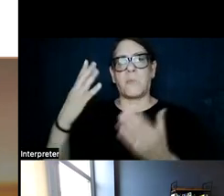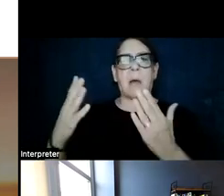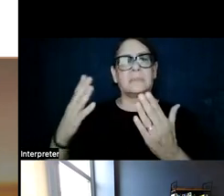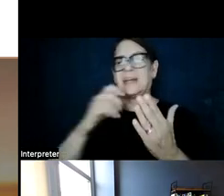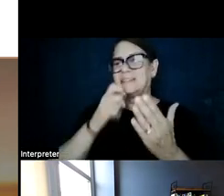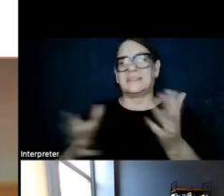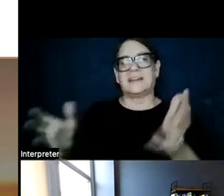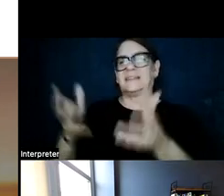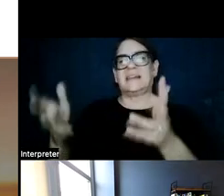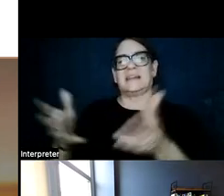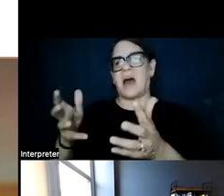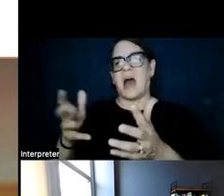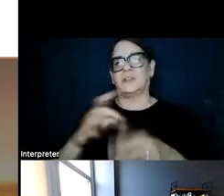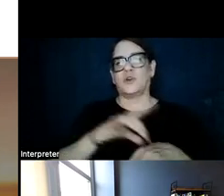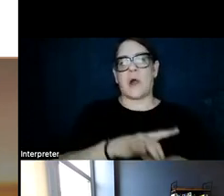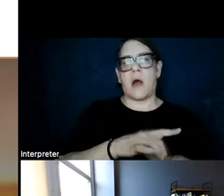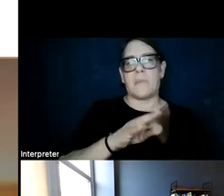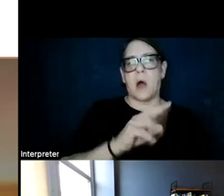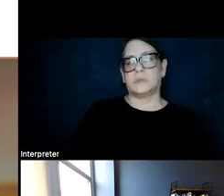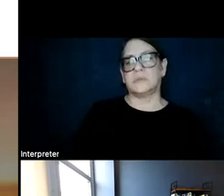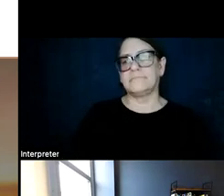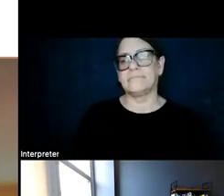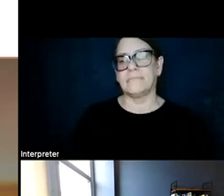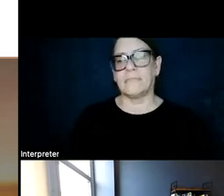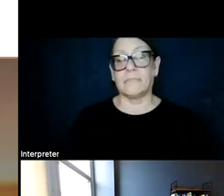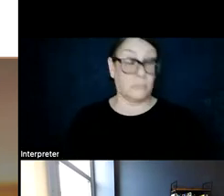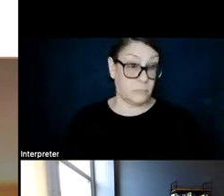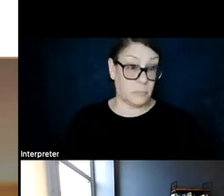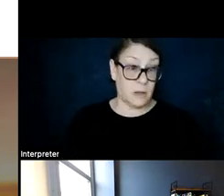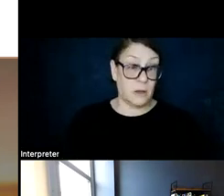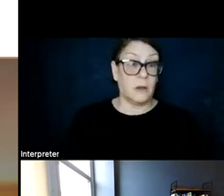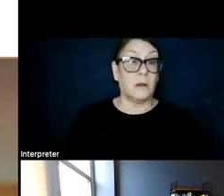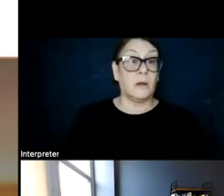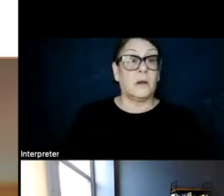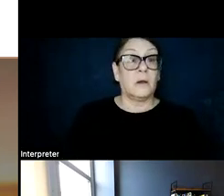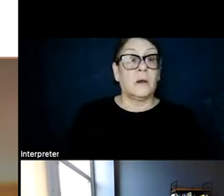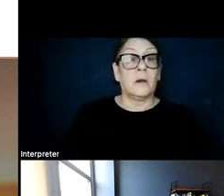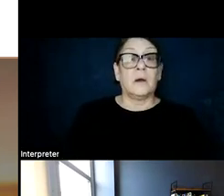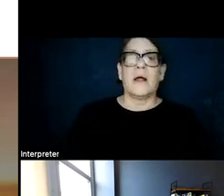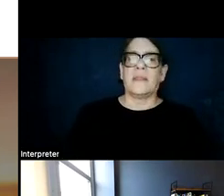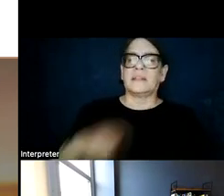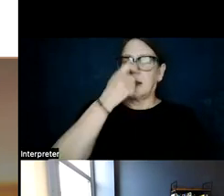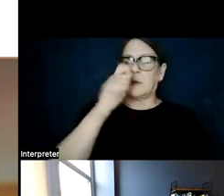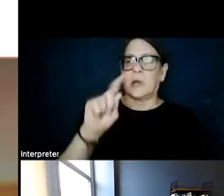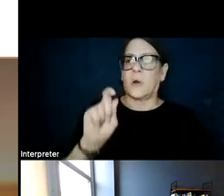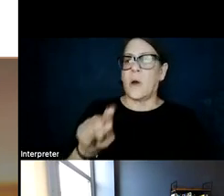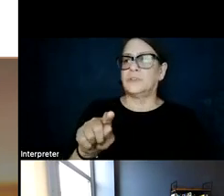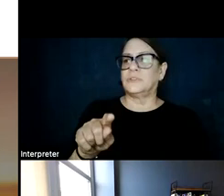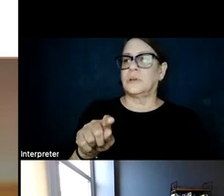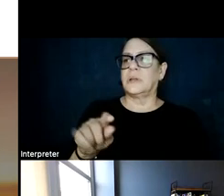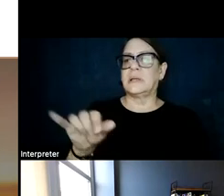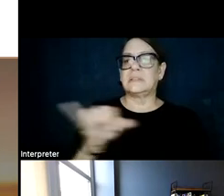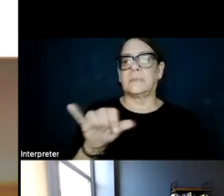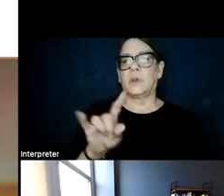incentivizes ground mount. Wow, interesting. This is an interesting question. Similar